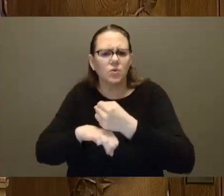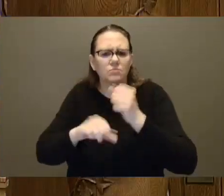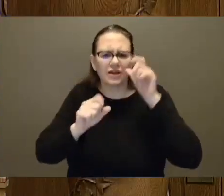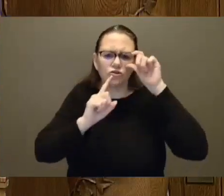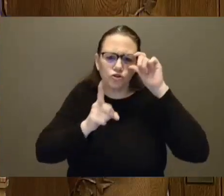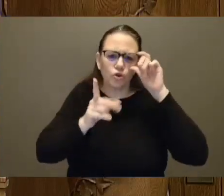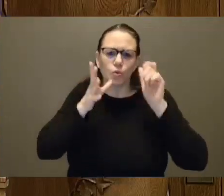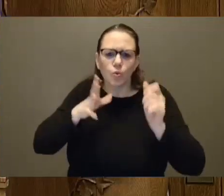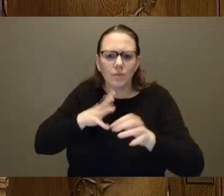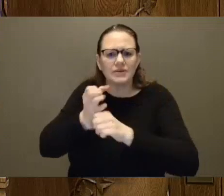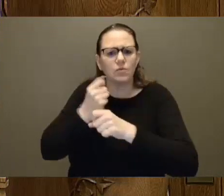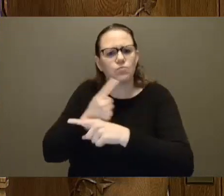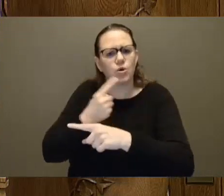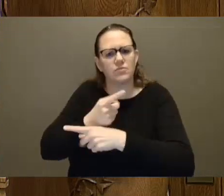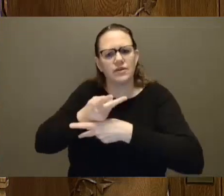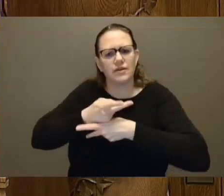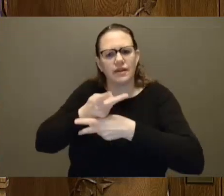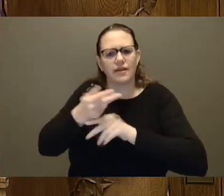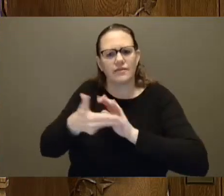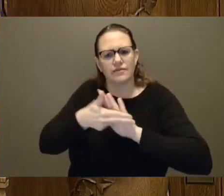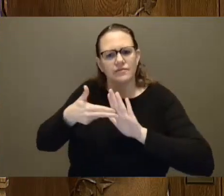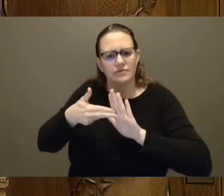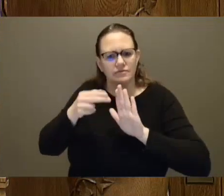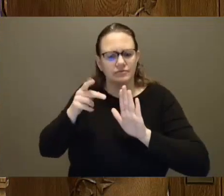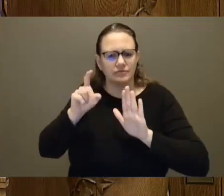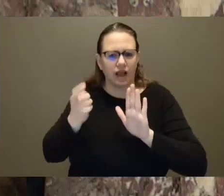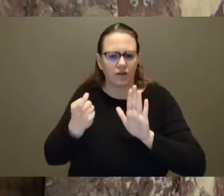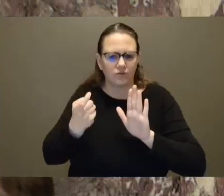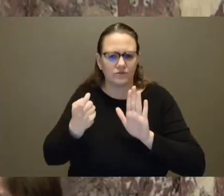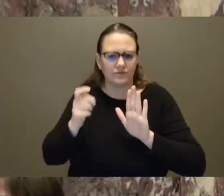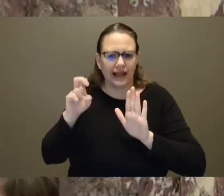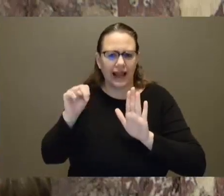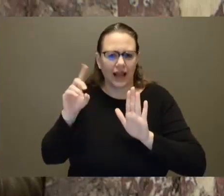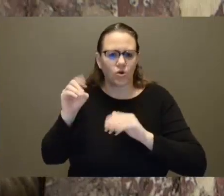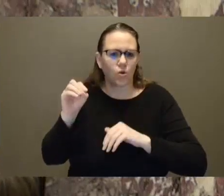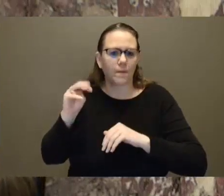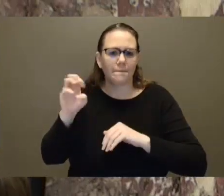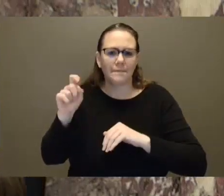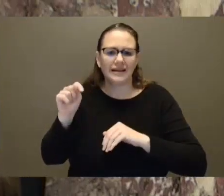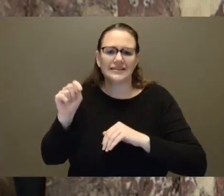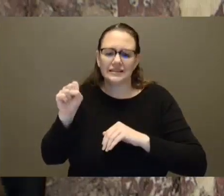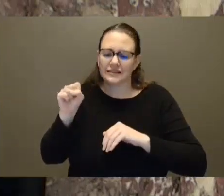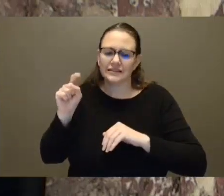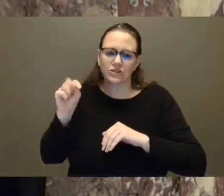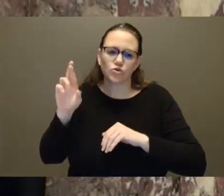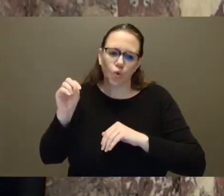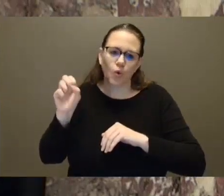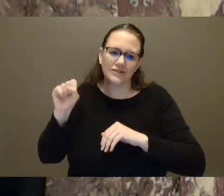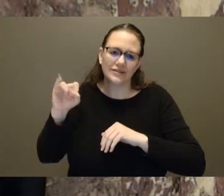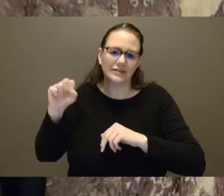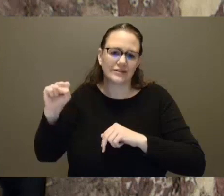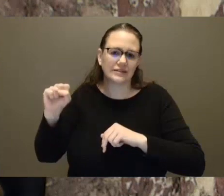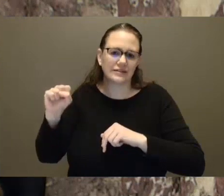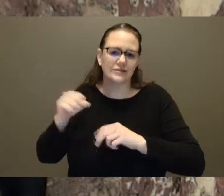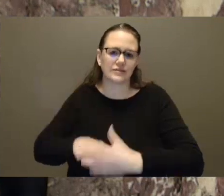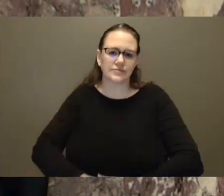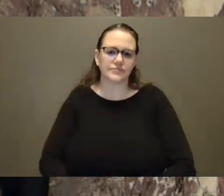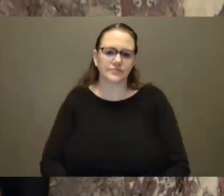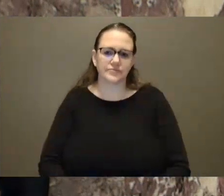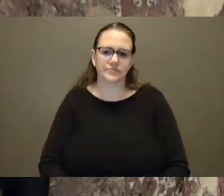Health. Mr. Honourable Speaker, endometriosis is a terrible condition for